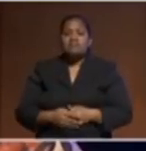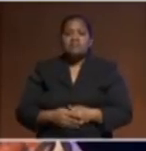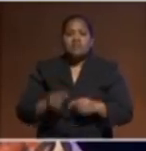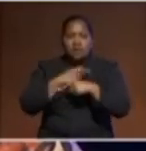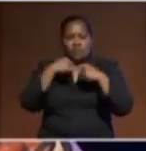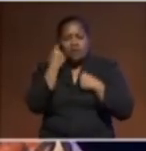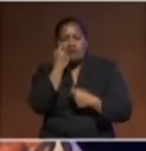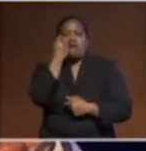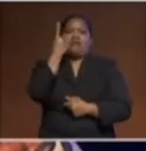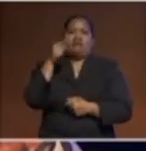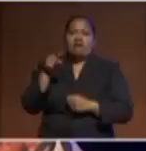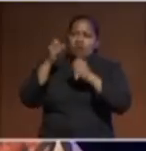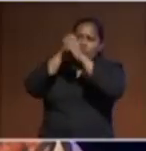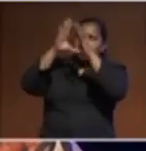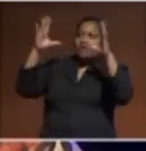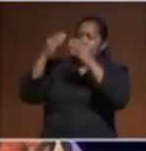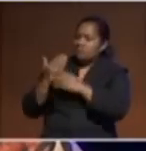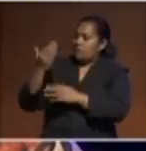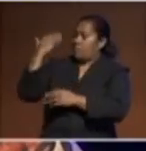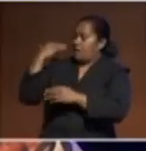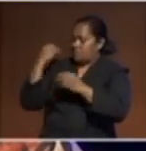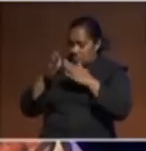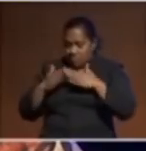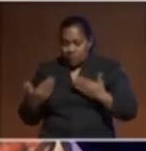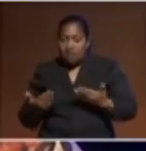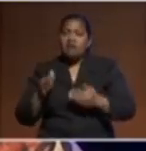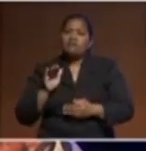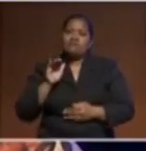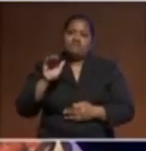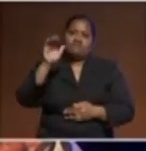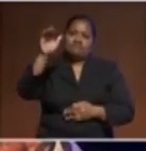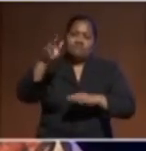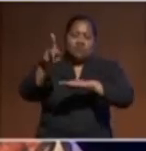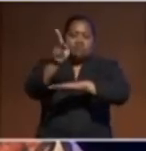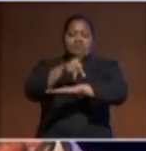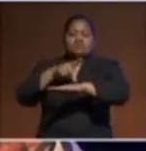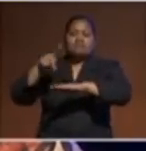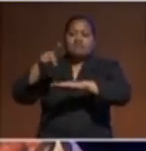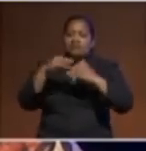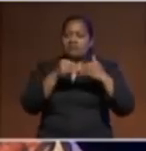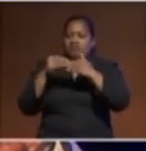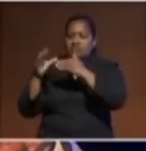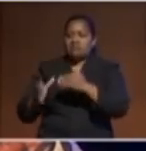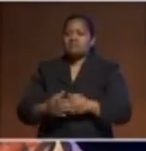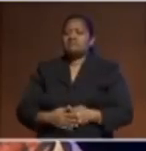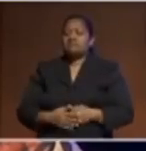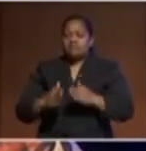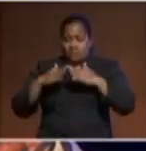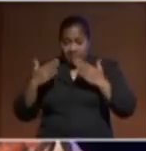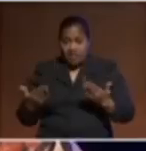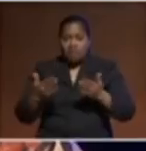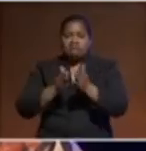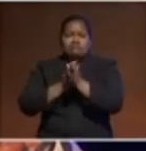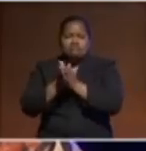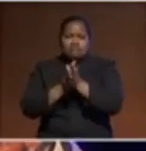vision of our past, the present, and future Pacific leaders. I very much look forward to hearing the